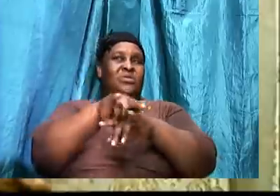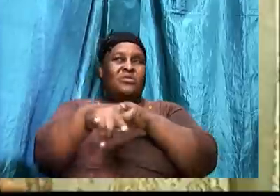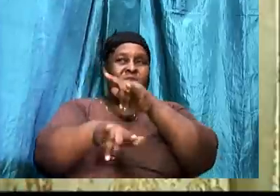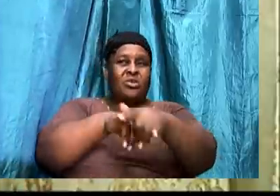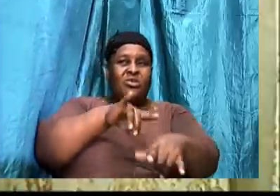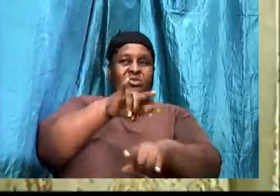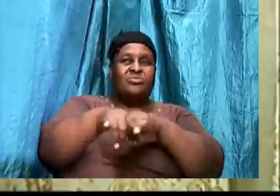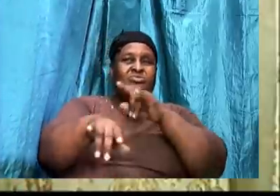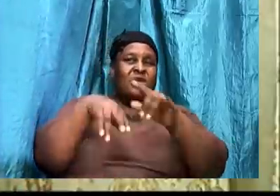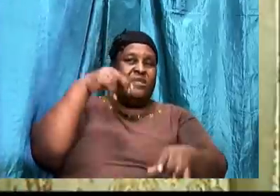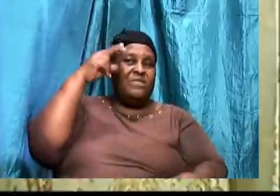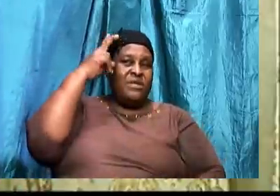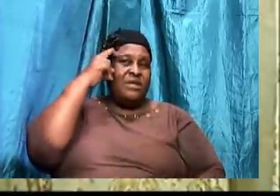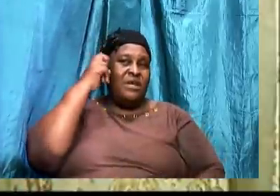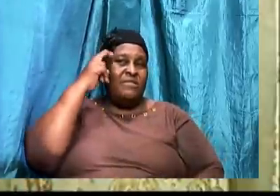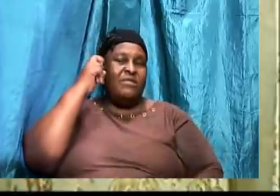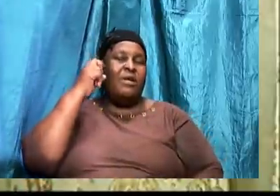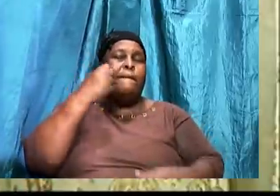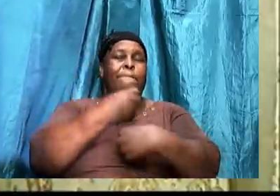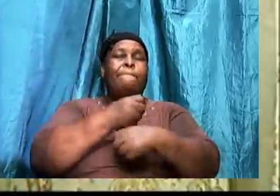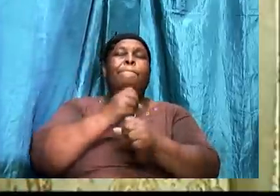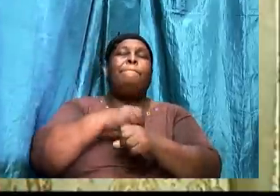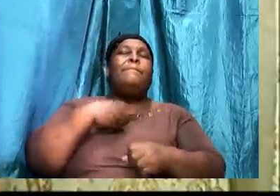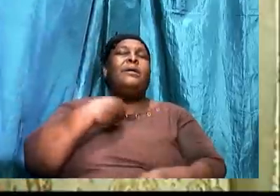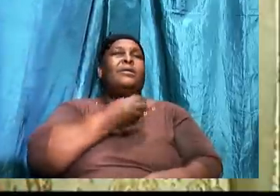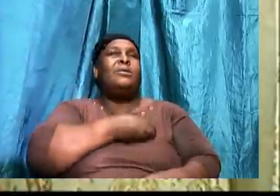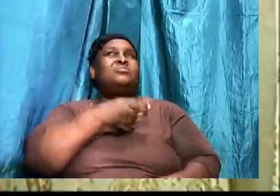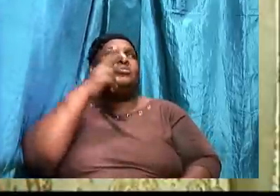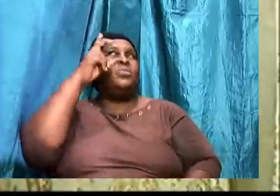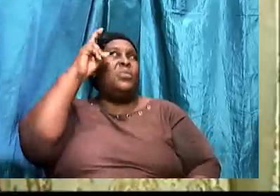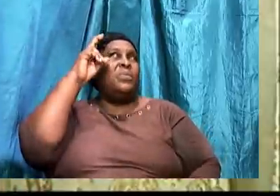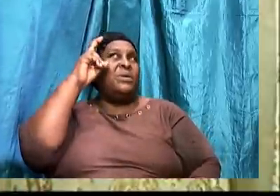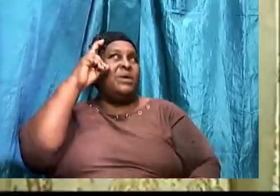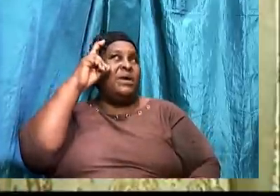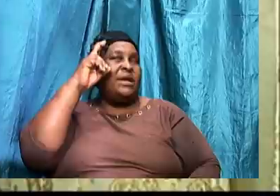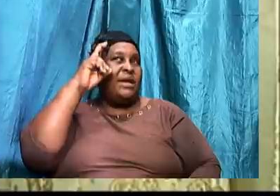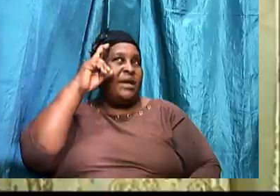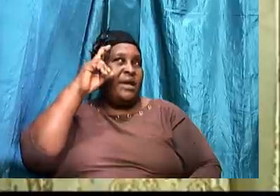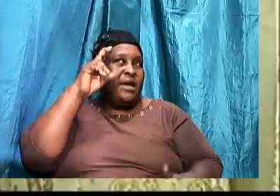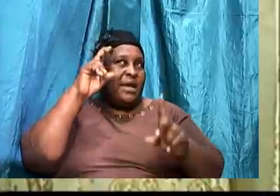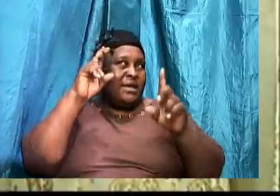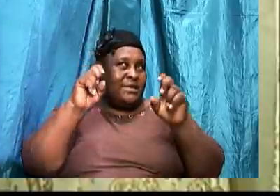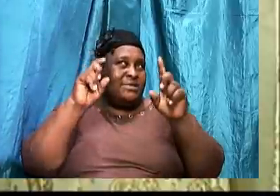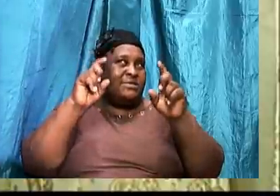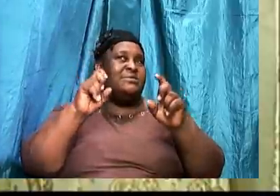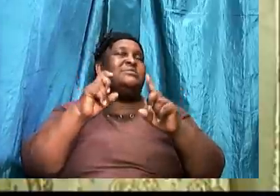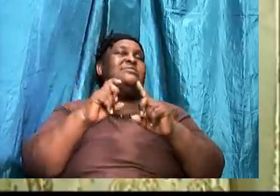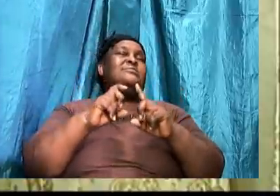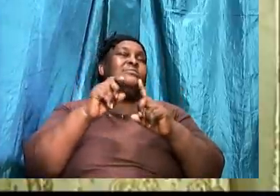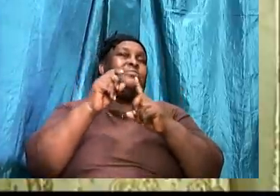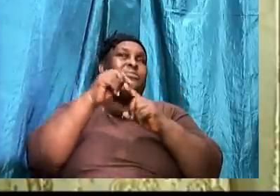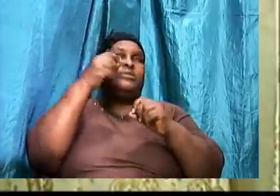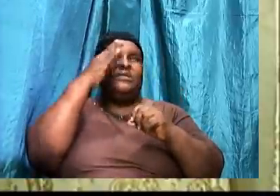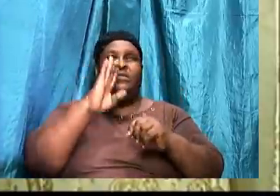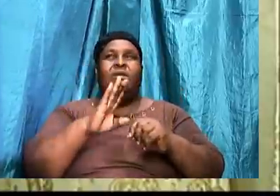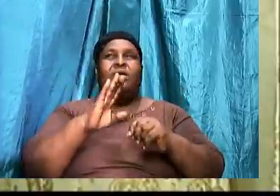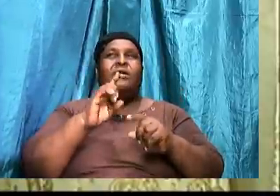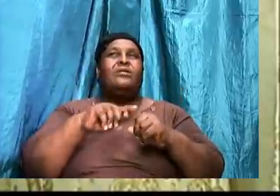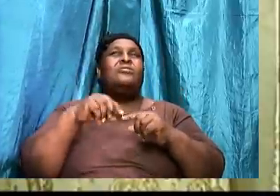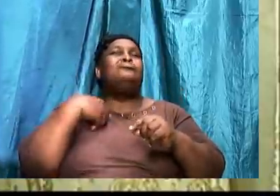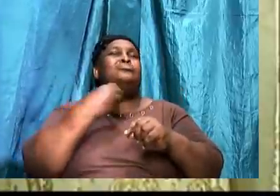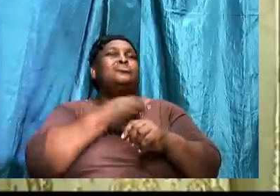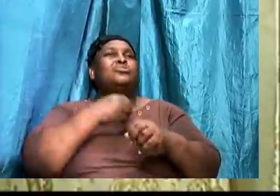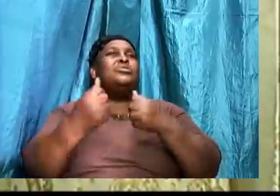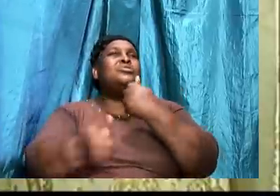And he will cause us to question. He will cause us to challenge the word of God. To our own detriment. One of the